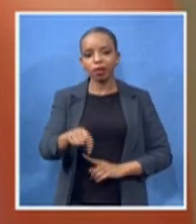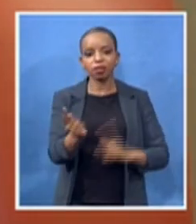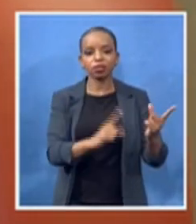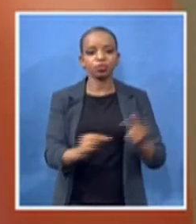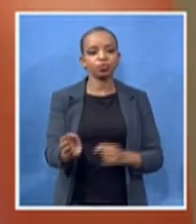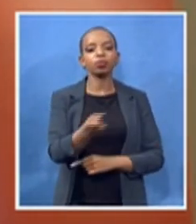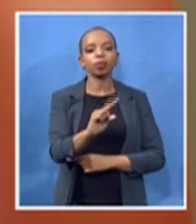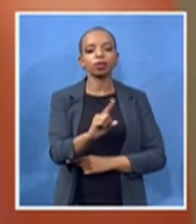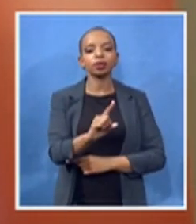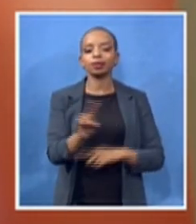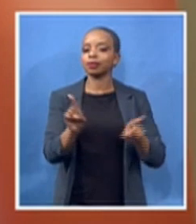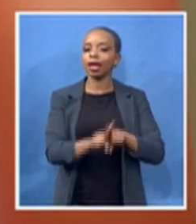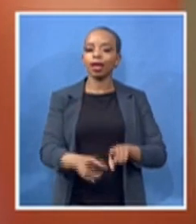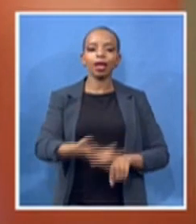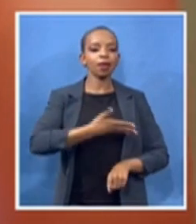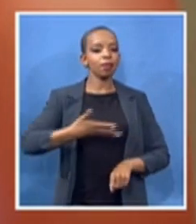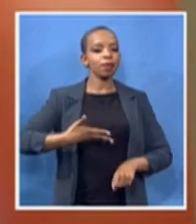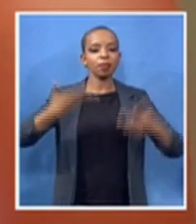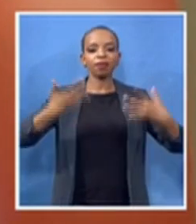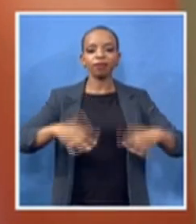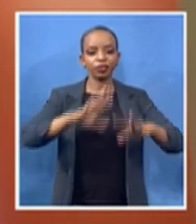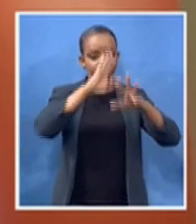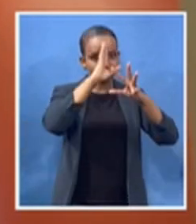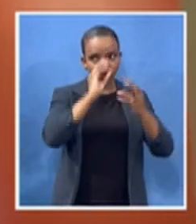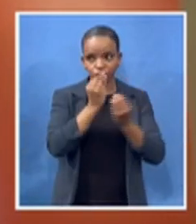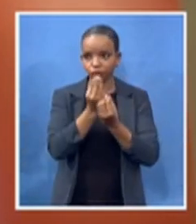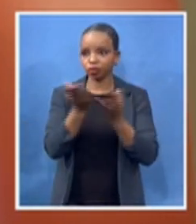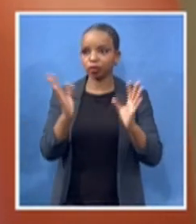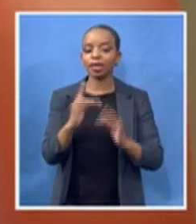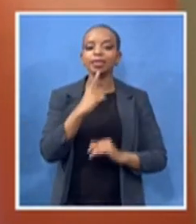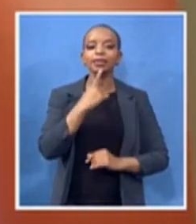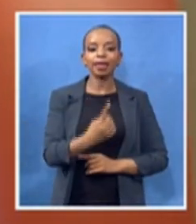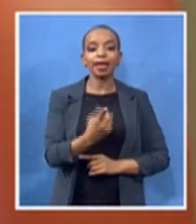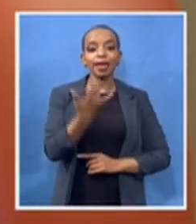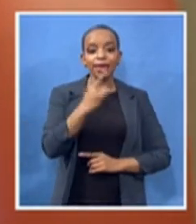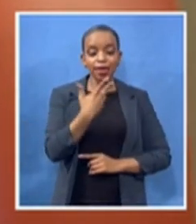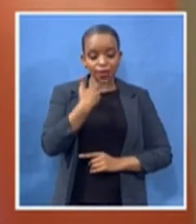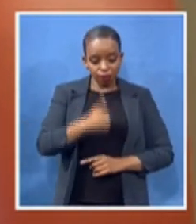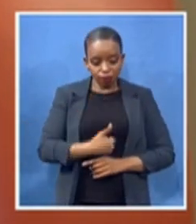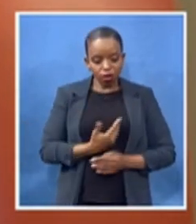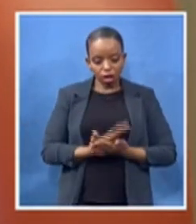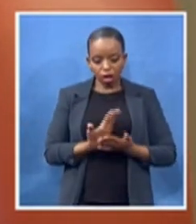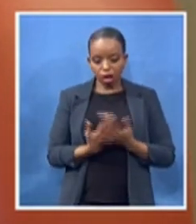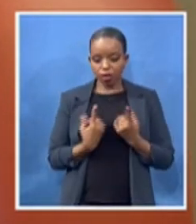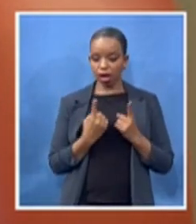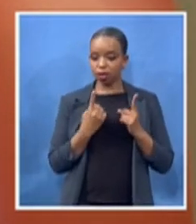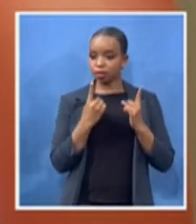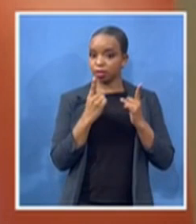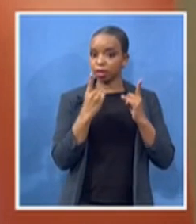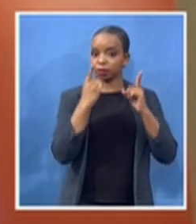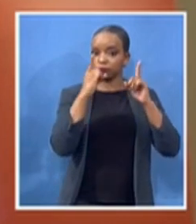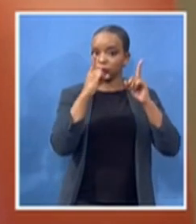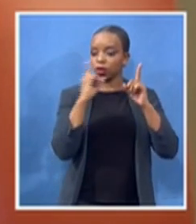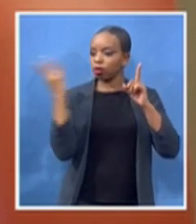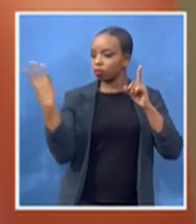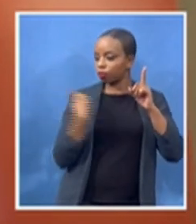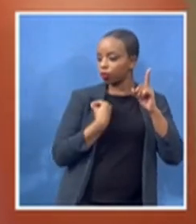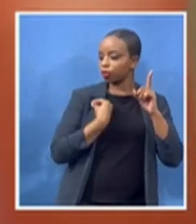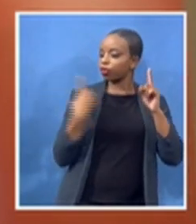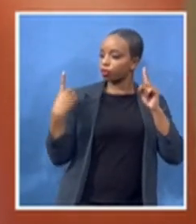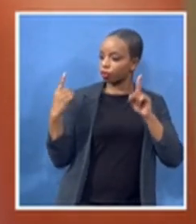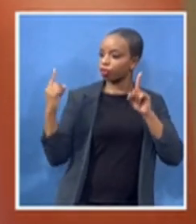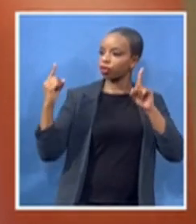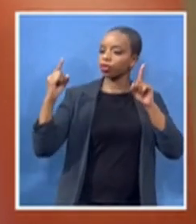you can rise bring someone with you let us celebrate the life and times of mama